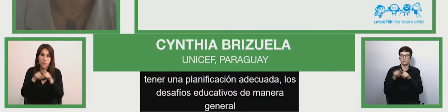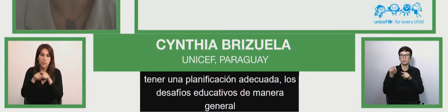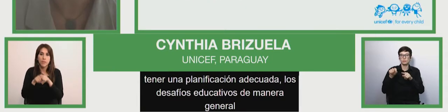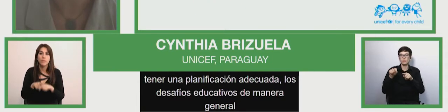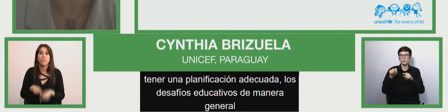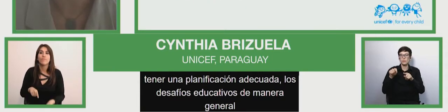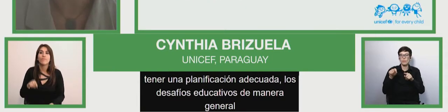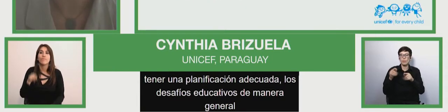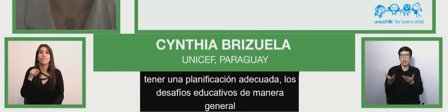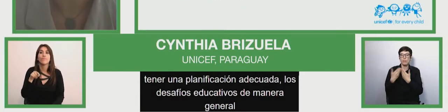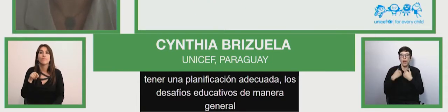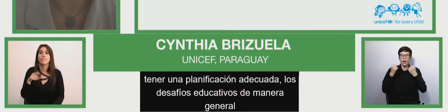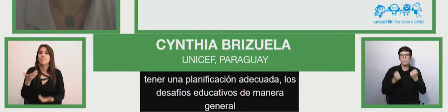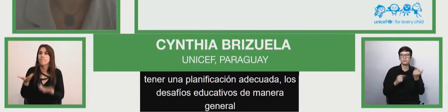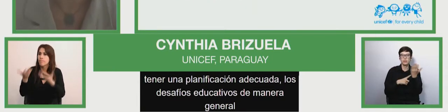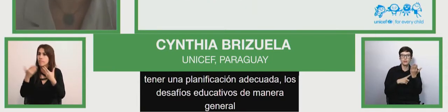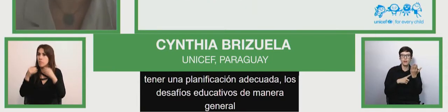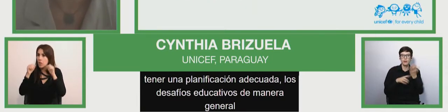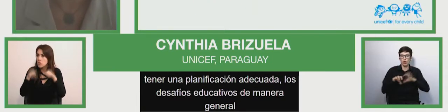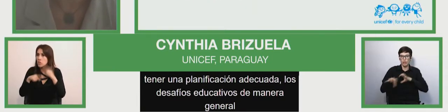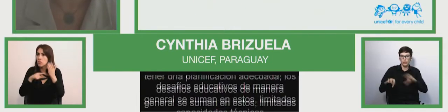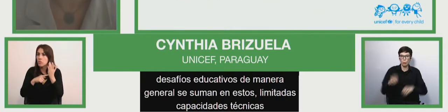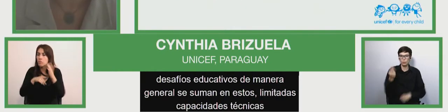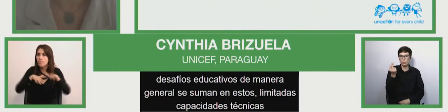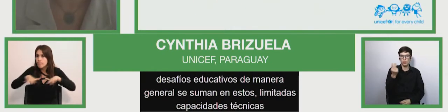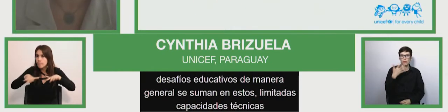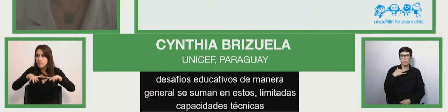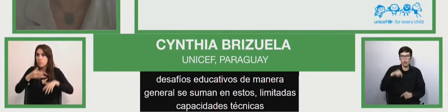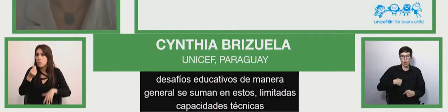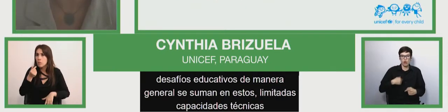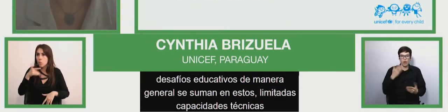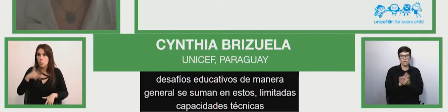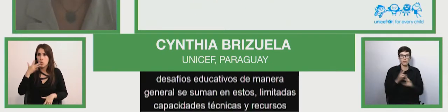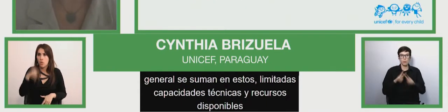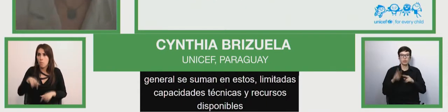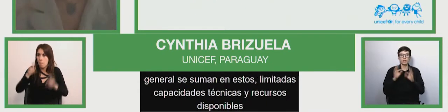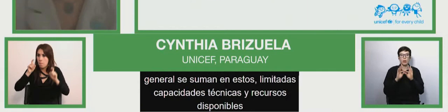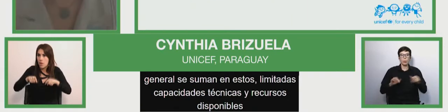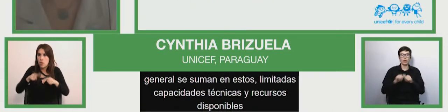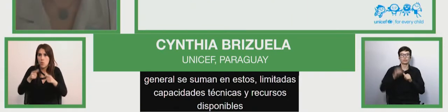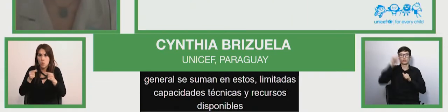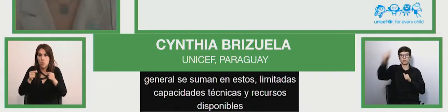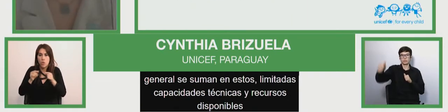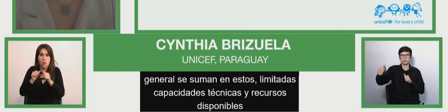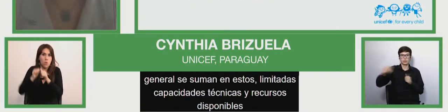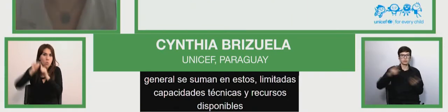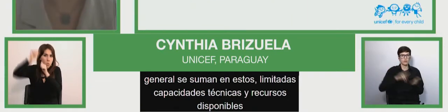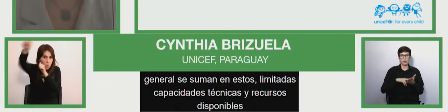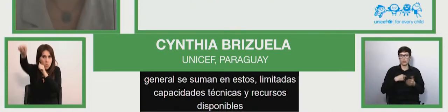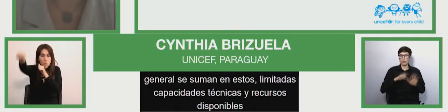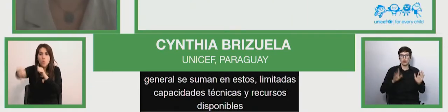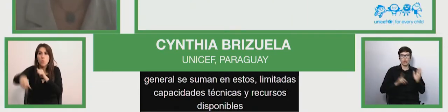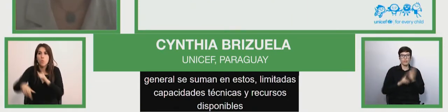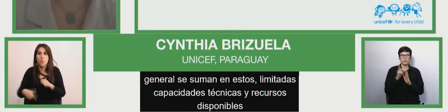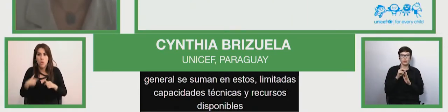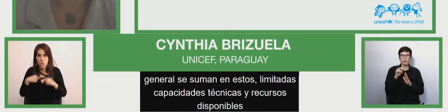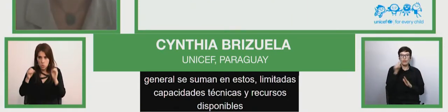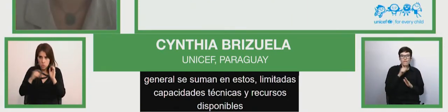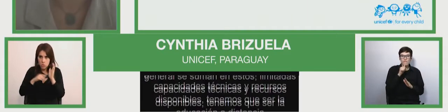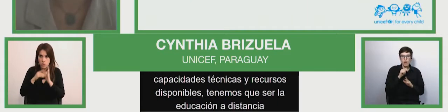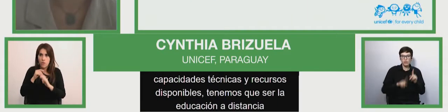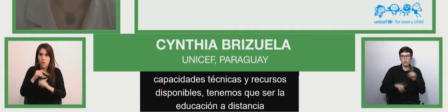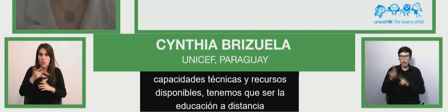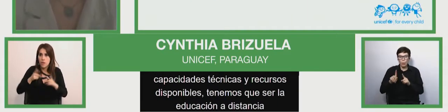necessary because now we have to have distance learning and that will be here that we have not developed all these methodologies